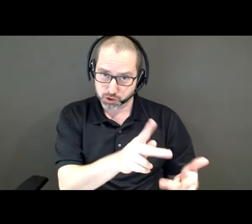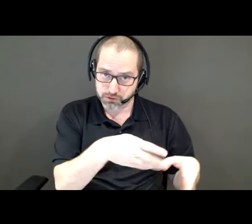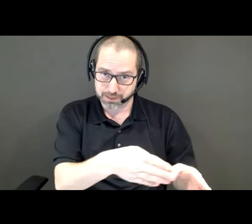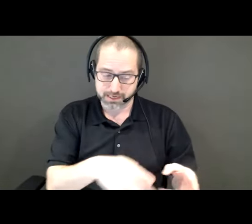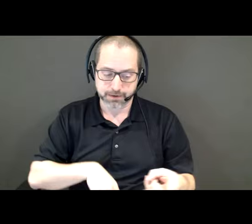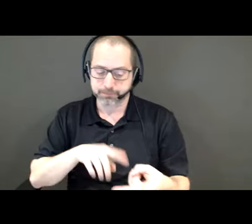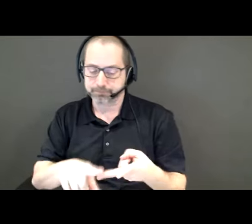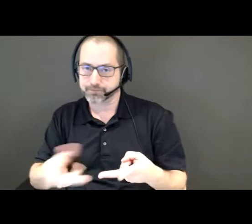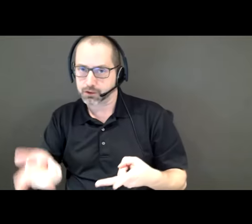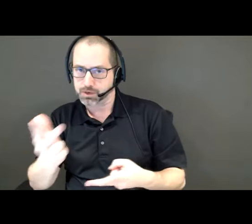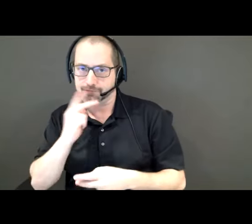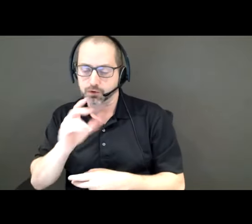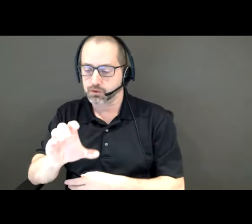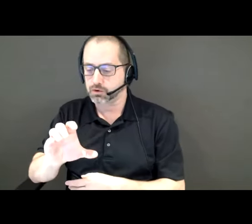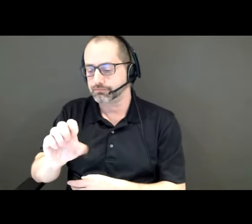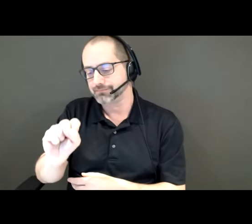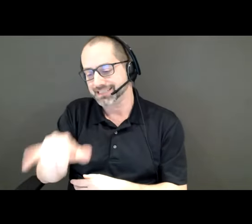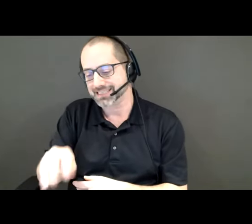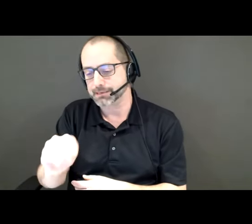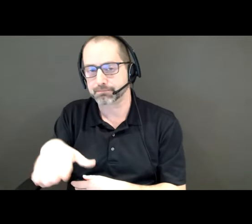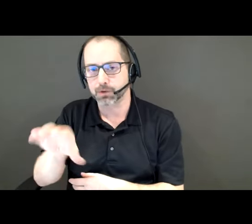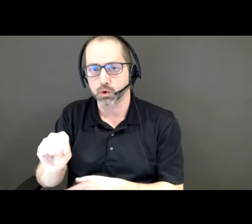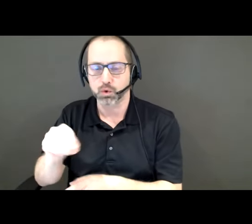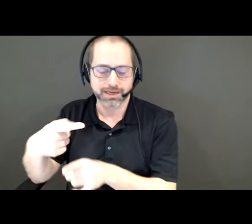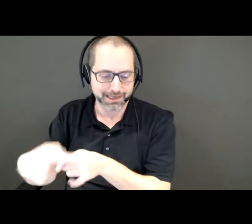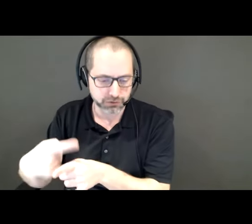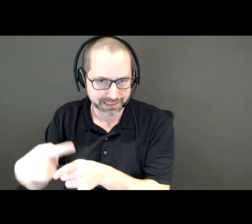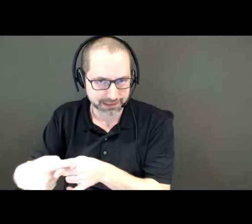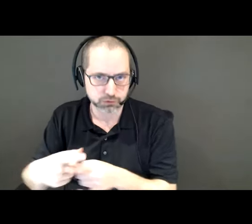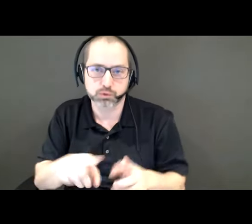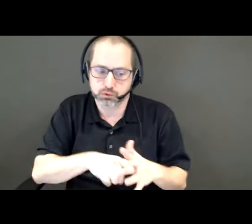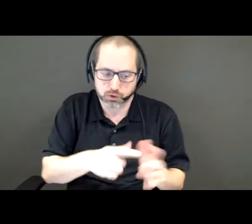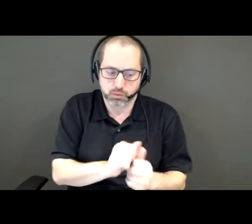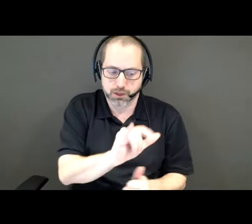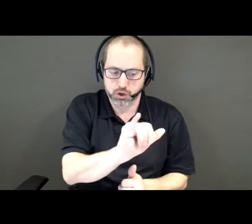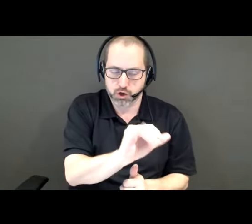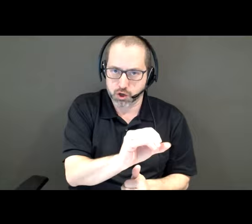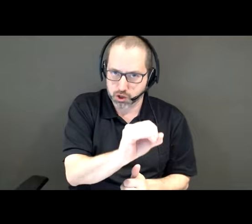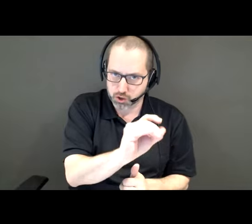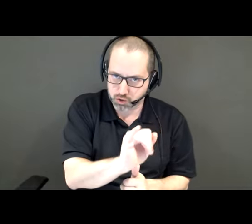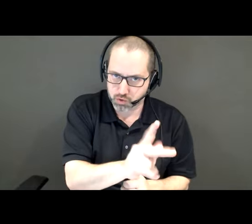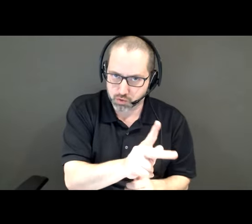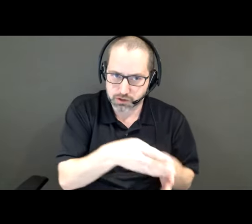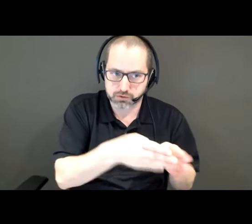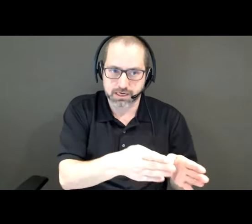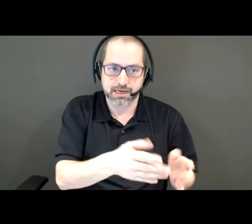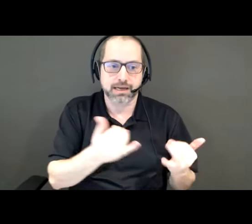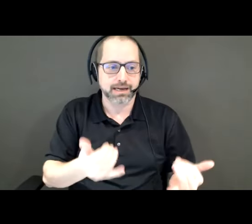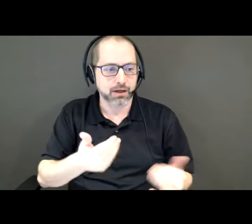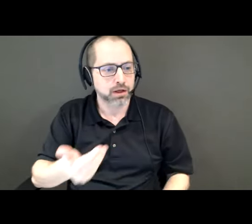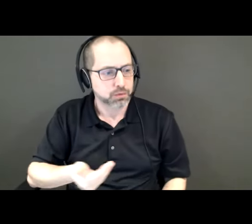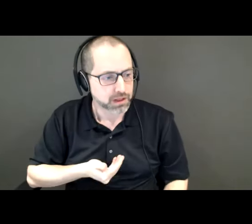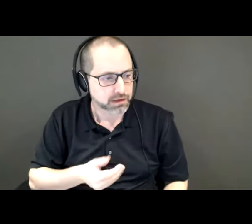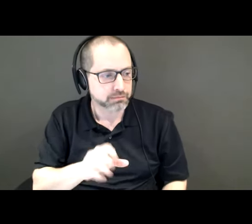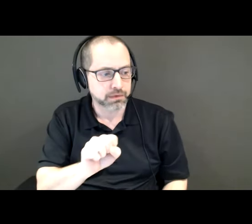intersection. And we're going to begin by those proposals for the York Street intersection. And I'd like to welcome Saint-Façant and Zeidler